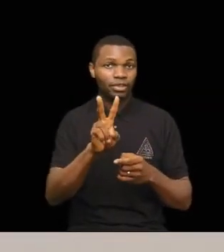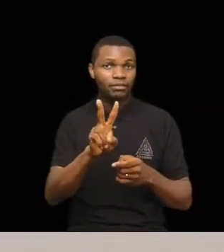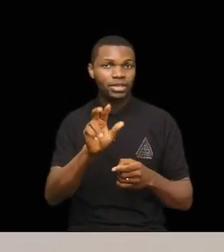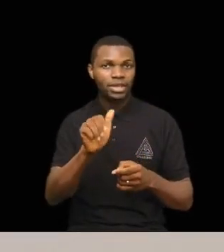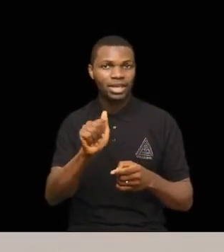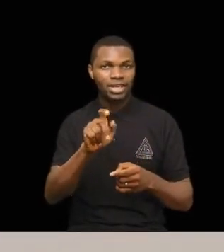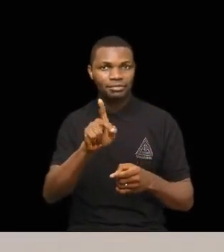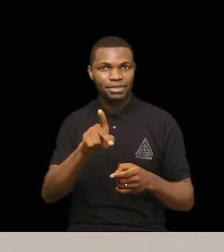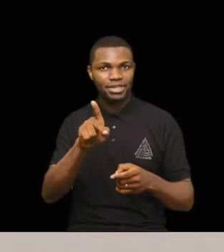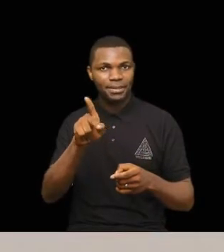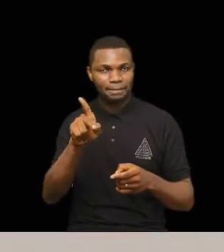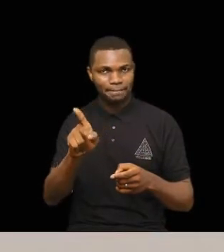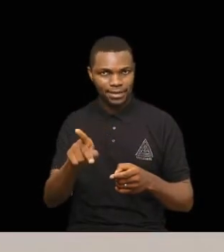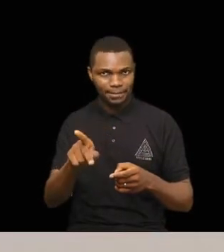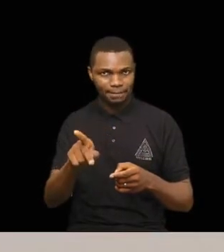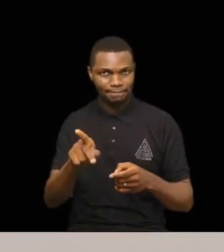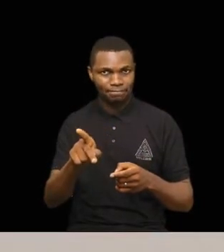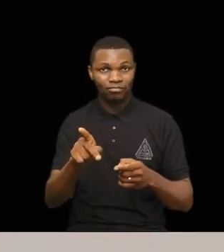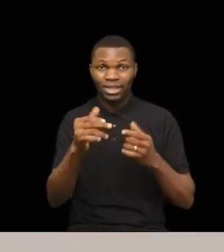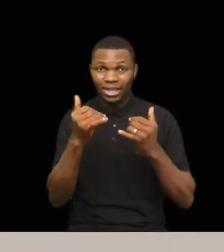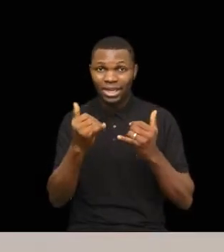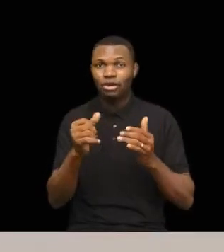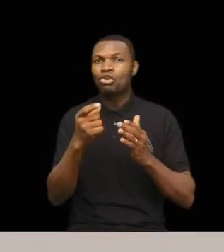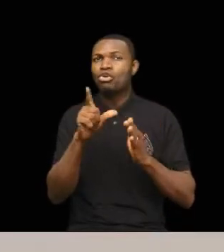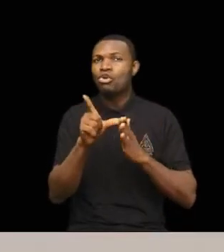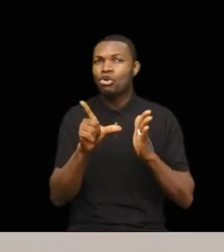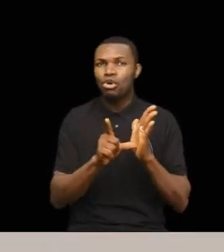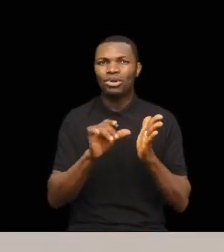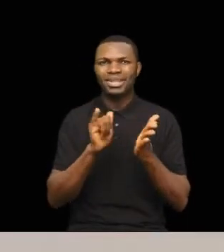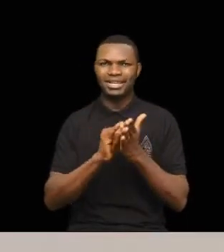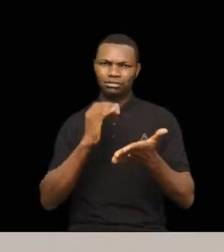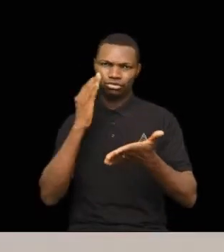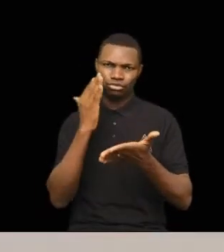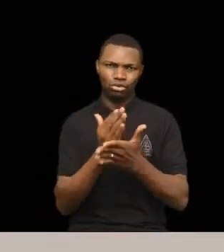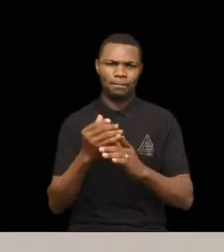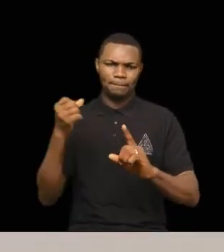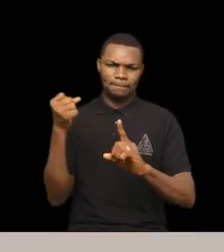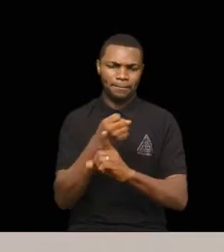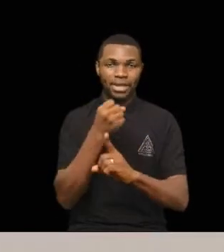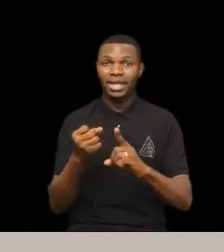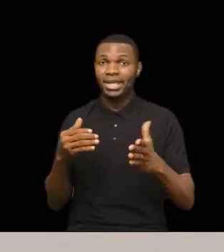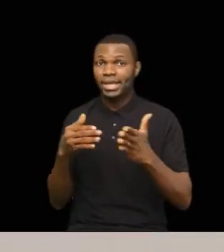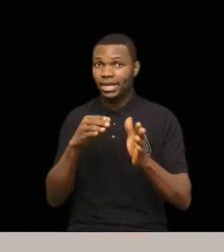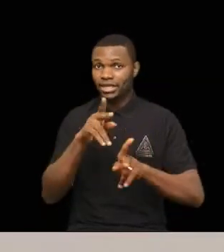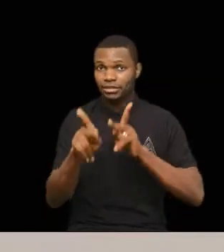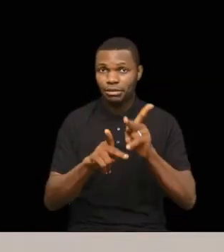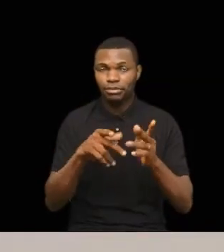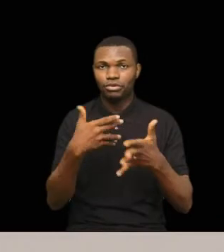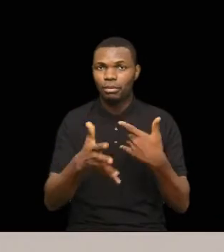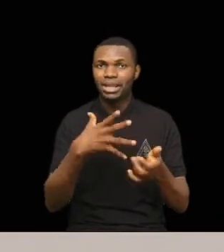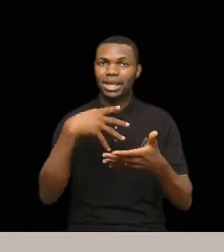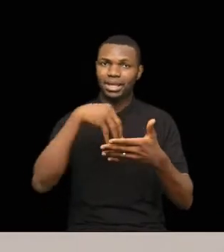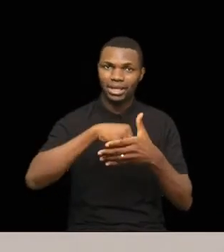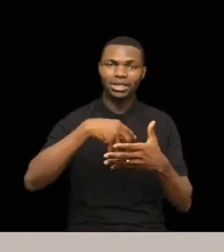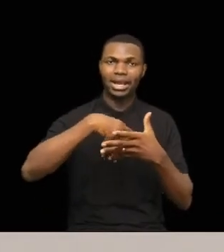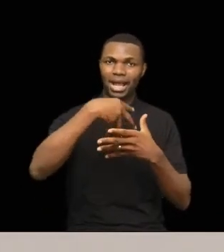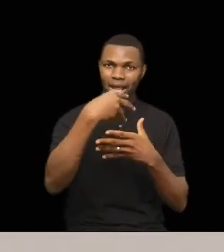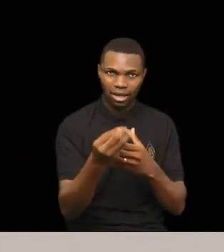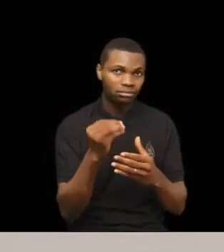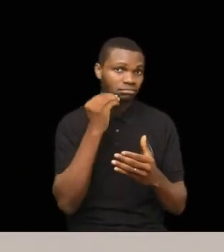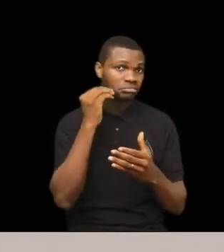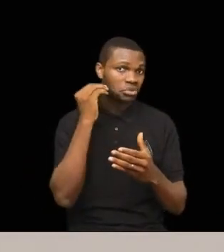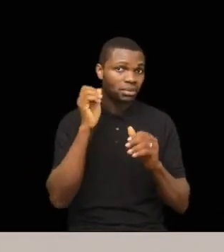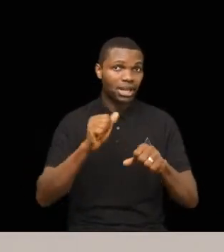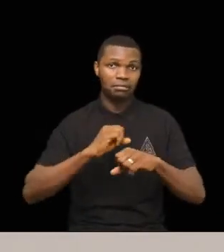the violence against persons prohibition act vap na law we don't come to stop violence against persons within and outside the home